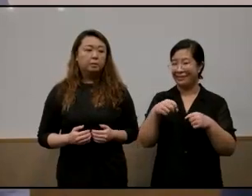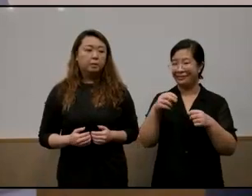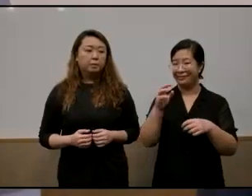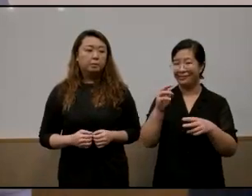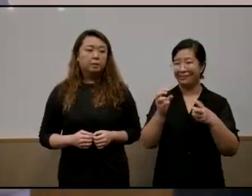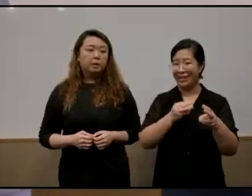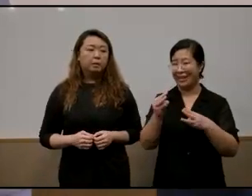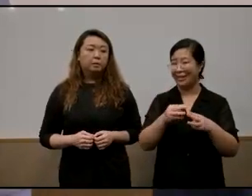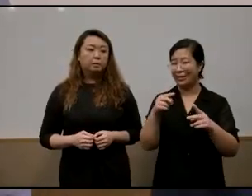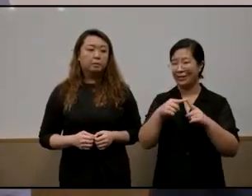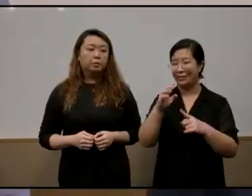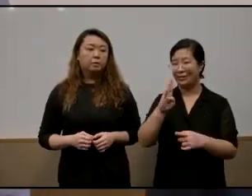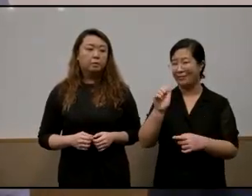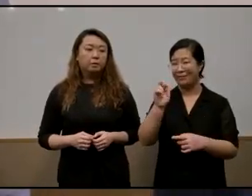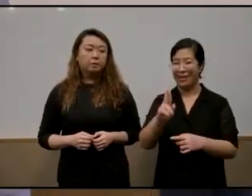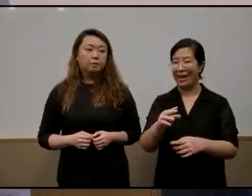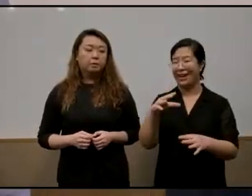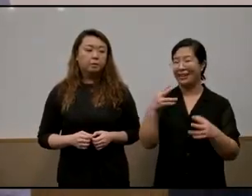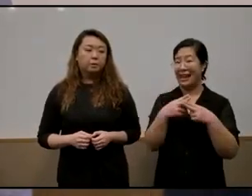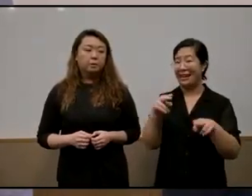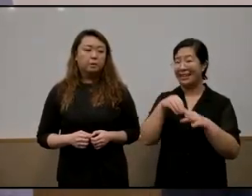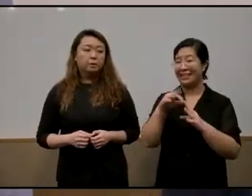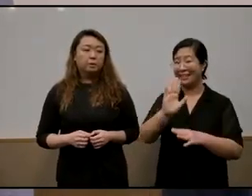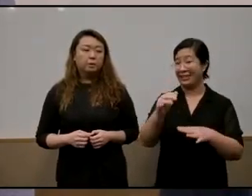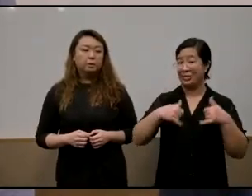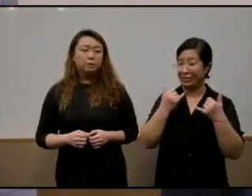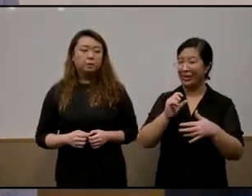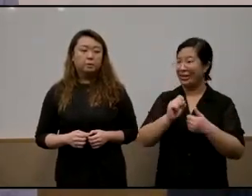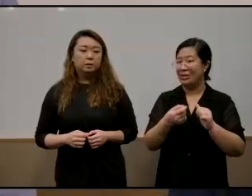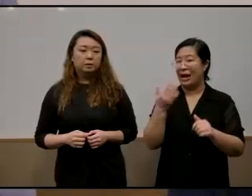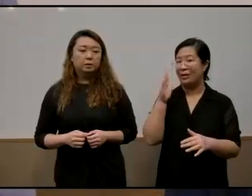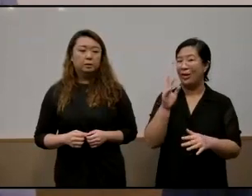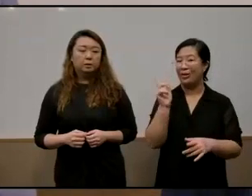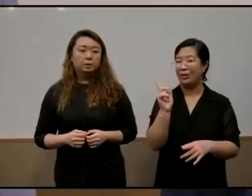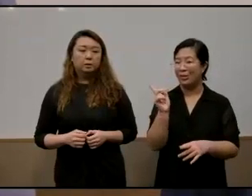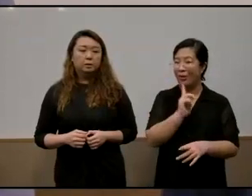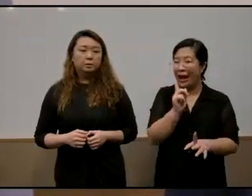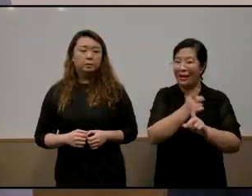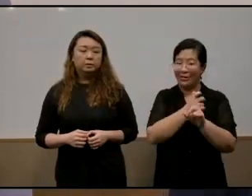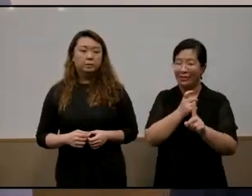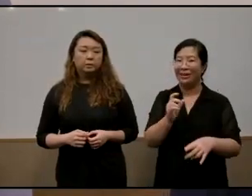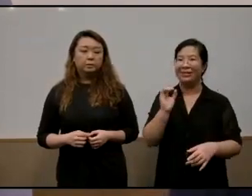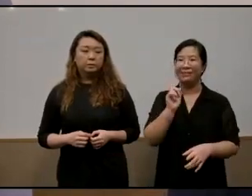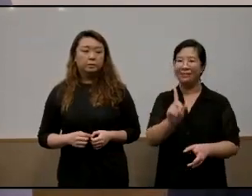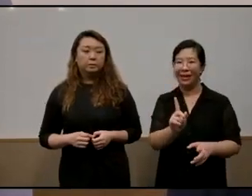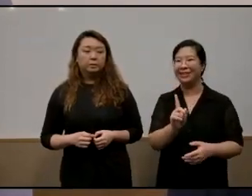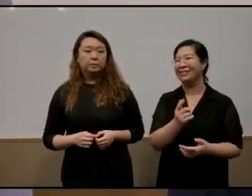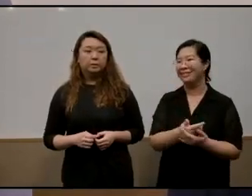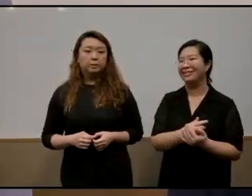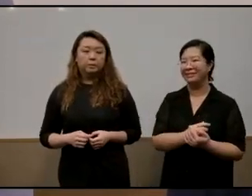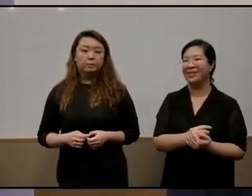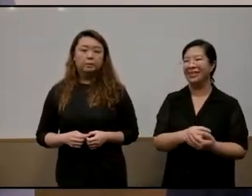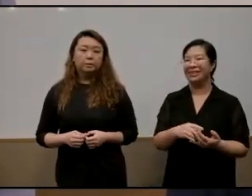and these two pieces of advice were came in parallel i don't know whether they bucket or what but essentially they were saying you